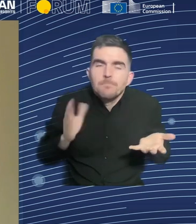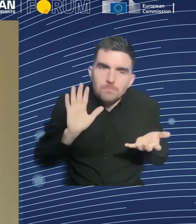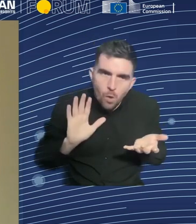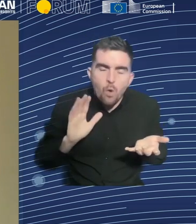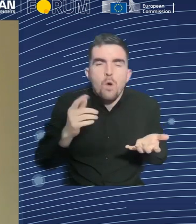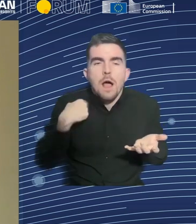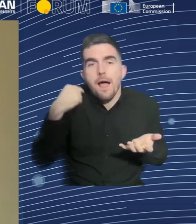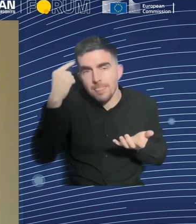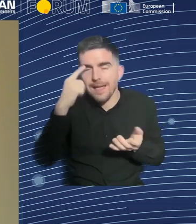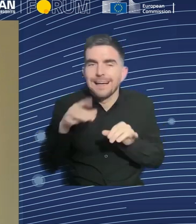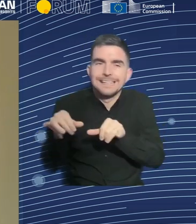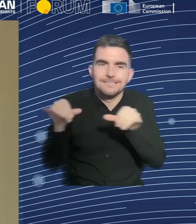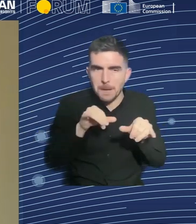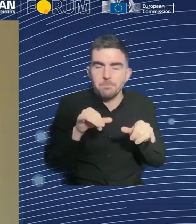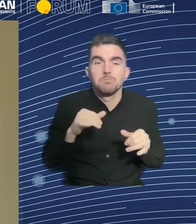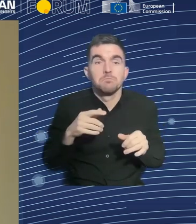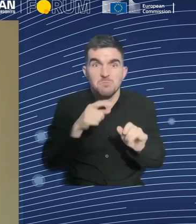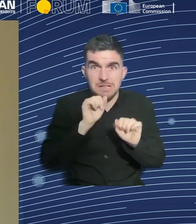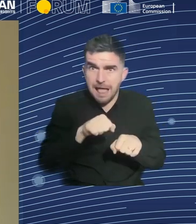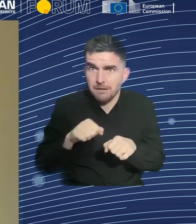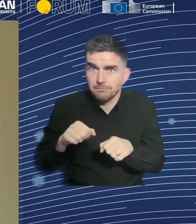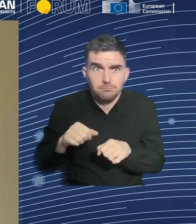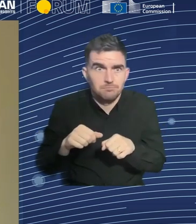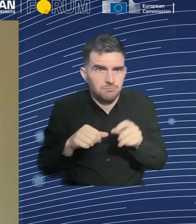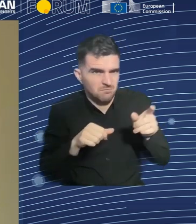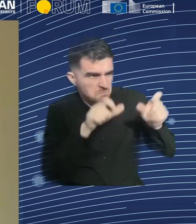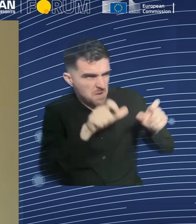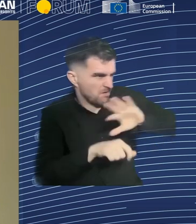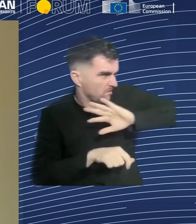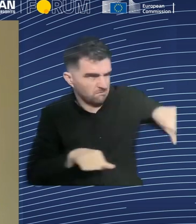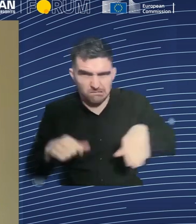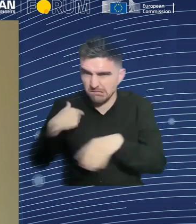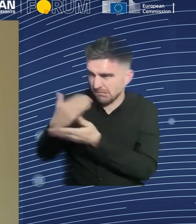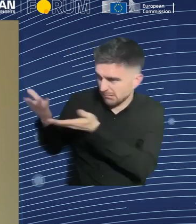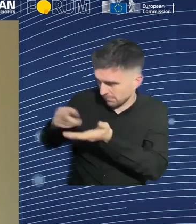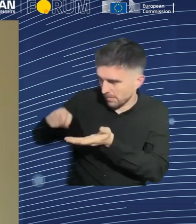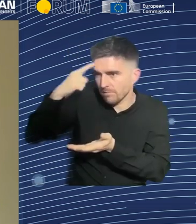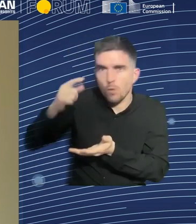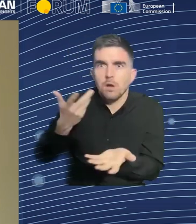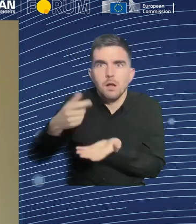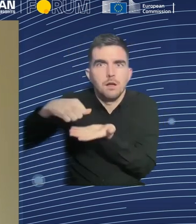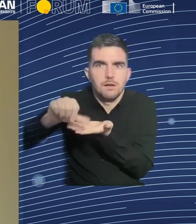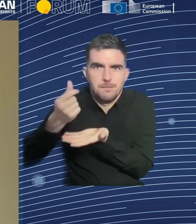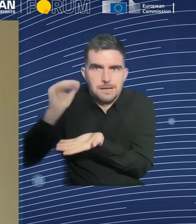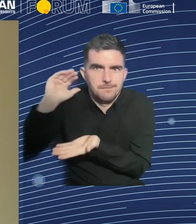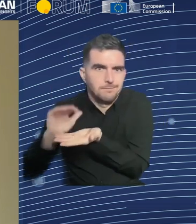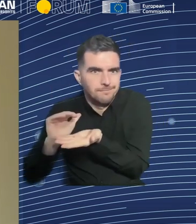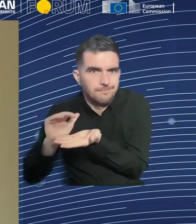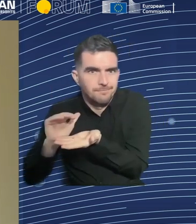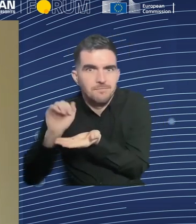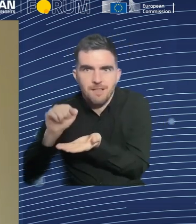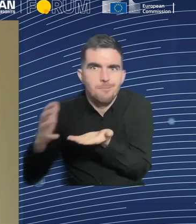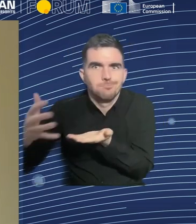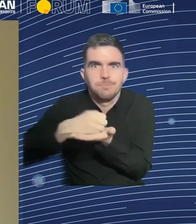then you will outcompete companies that are still using humans to do that. And you can sort of